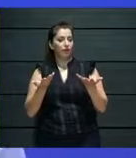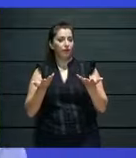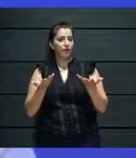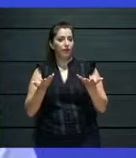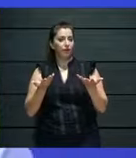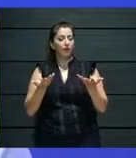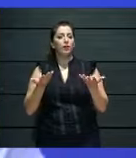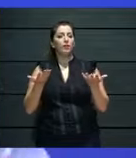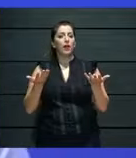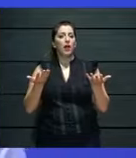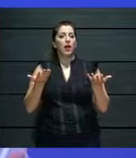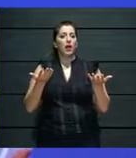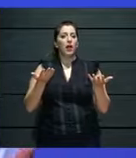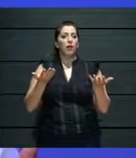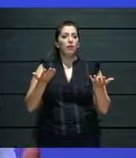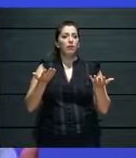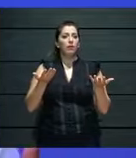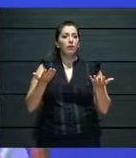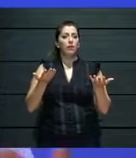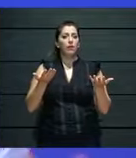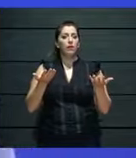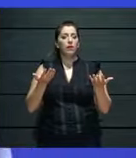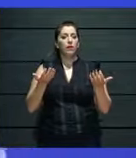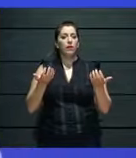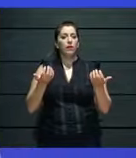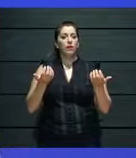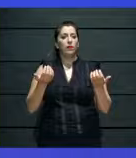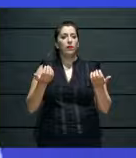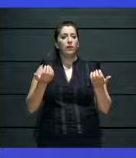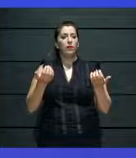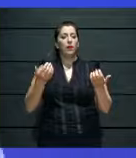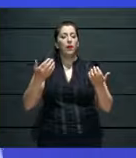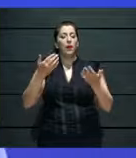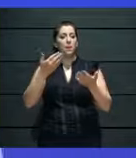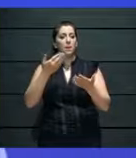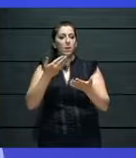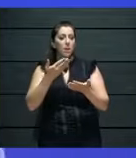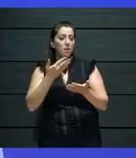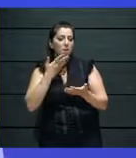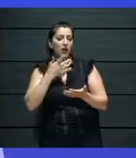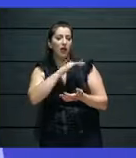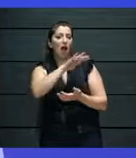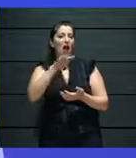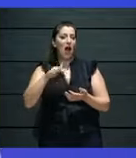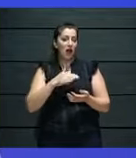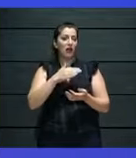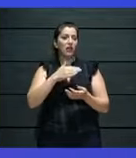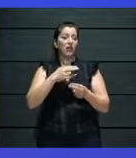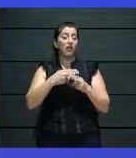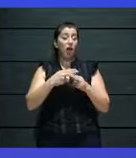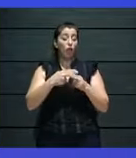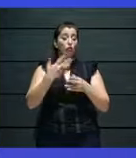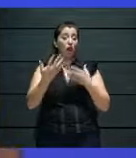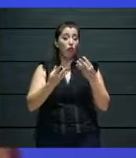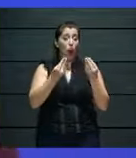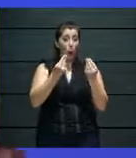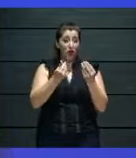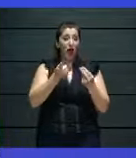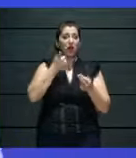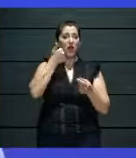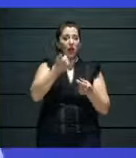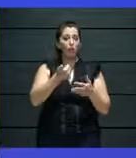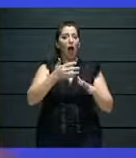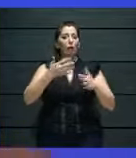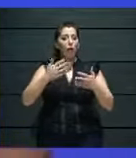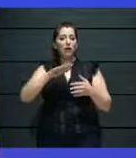creates that commercial aspect. Because at the end of the day, which is great, and I think